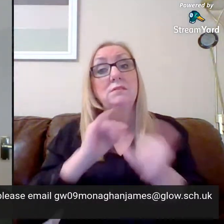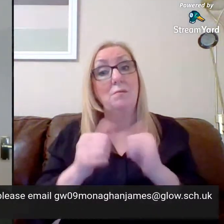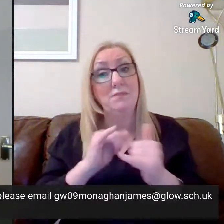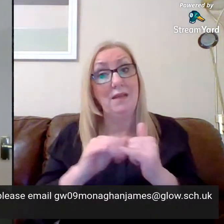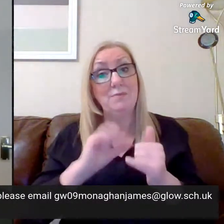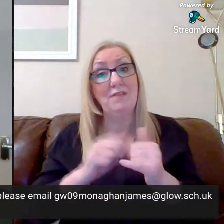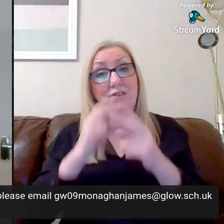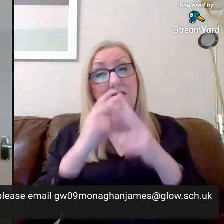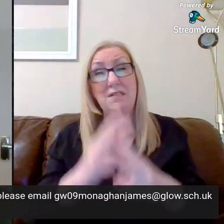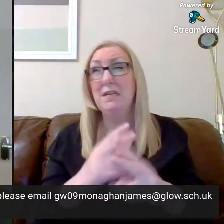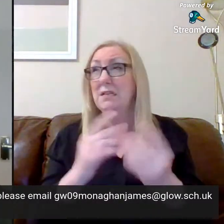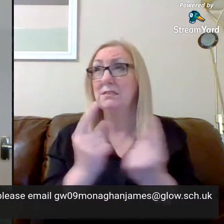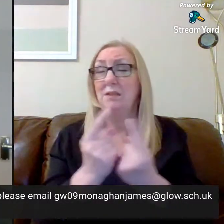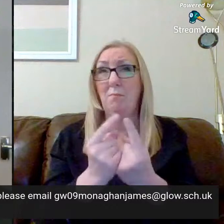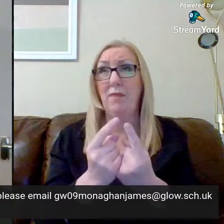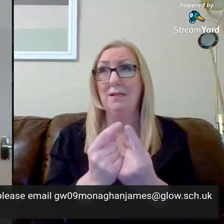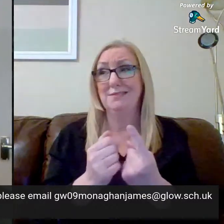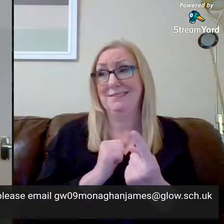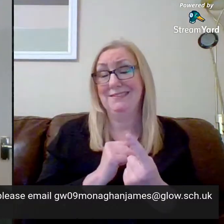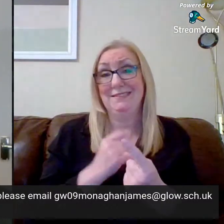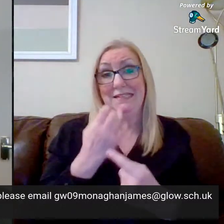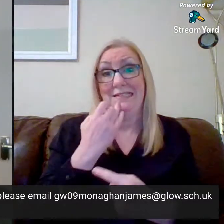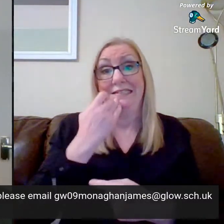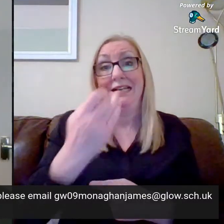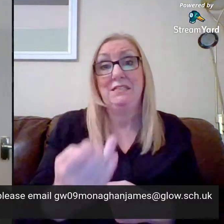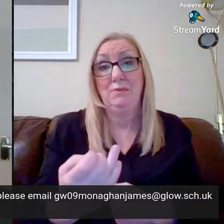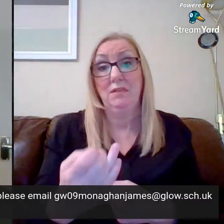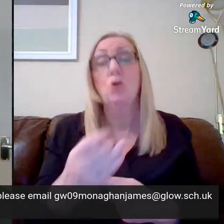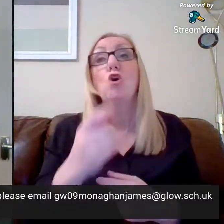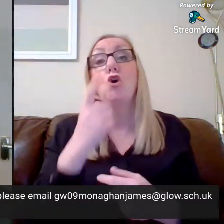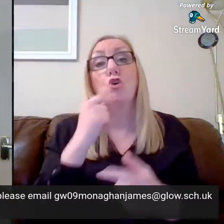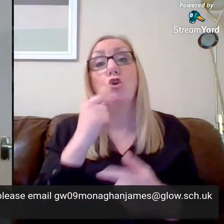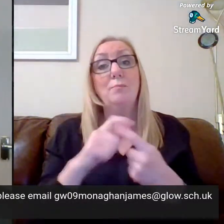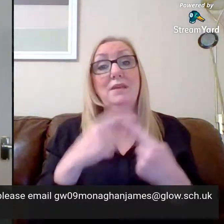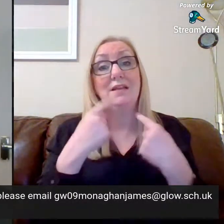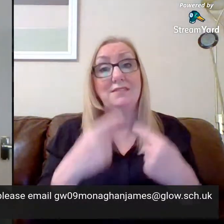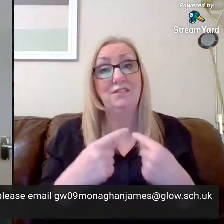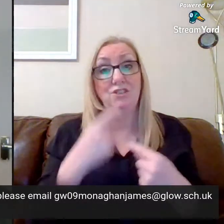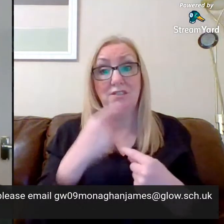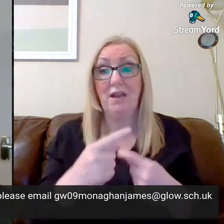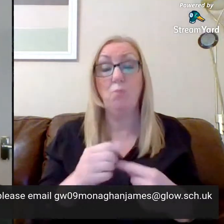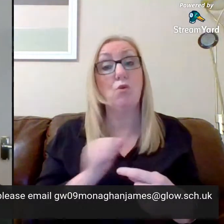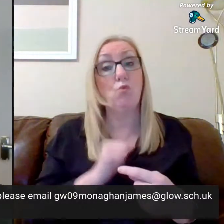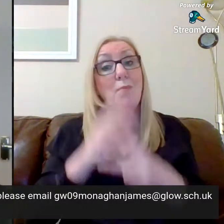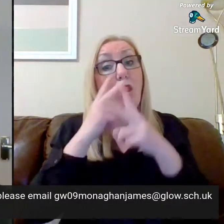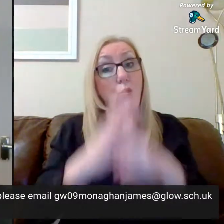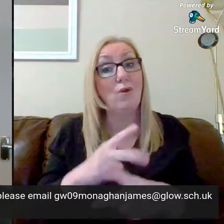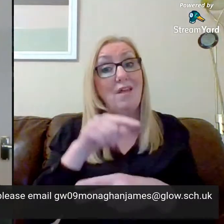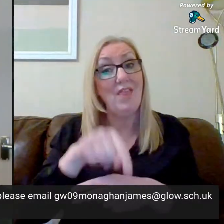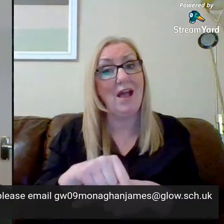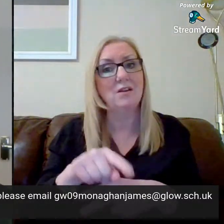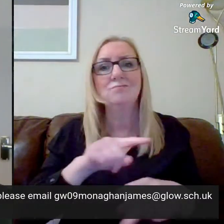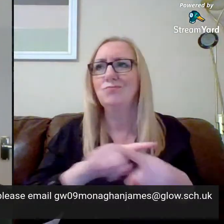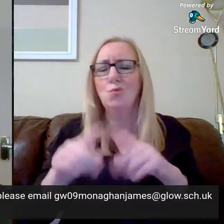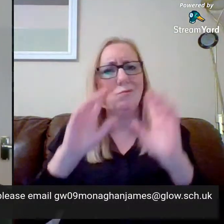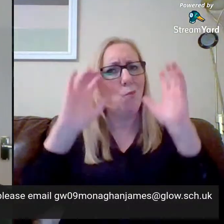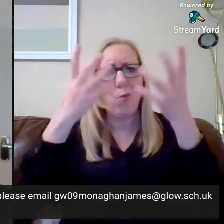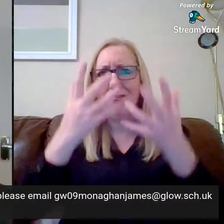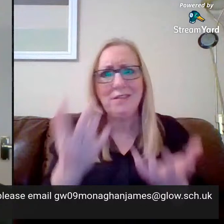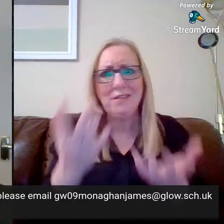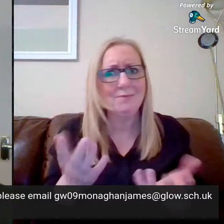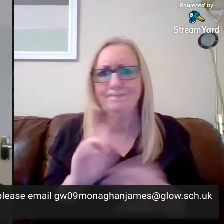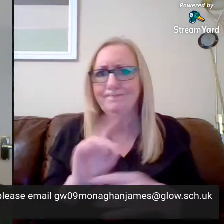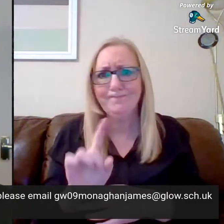that, oh, something's due next week, it could just be a teacher flagging up. Next week, we're going to be looking at that. Try not to get too worried about,